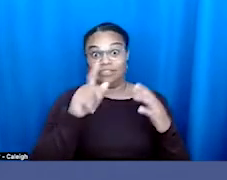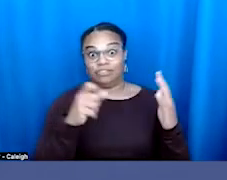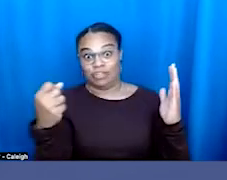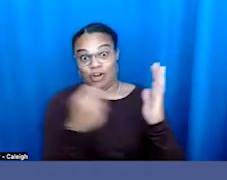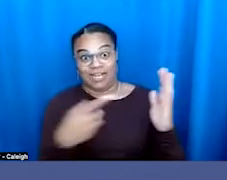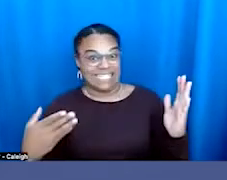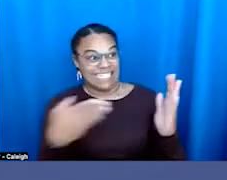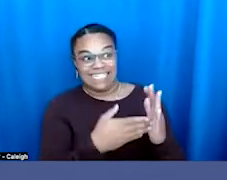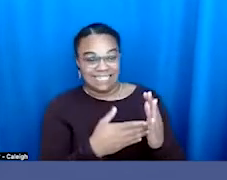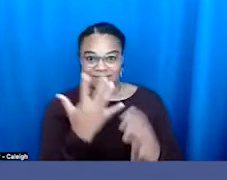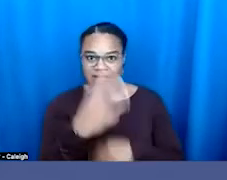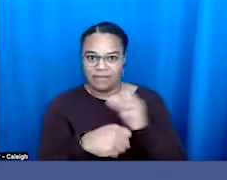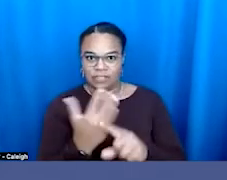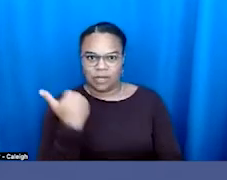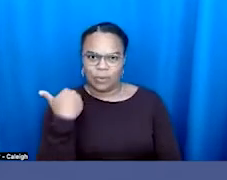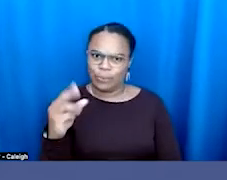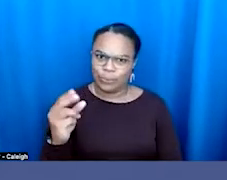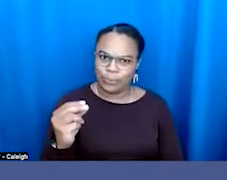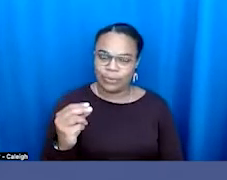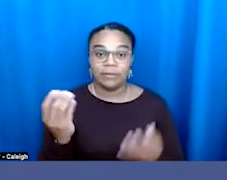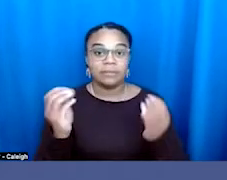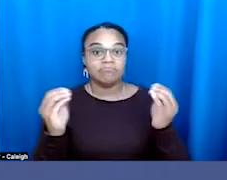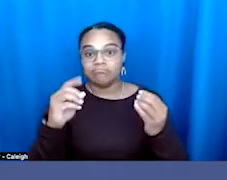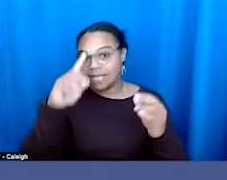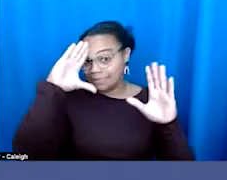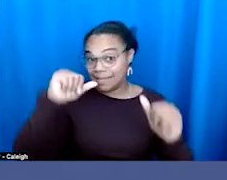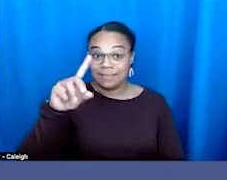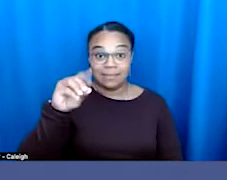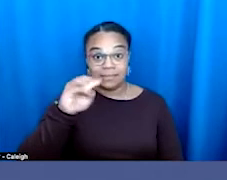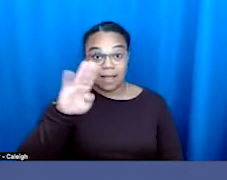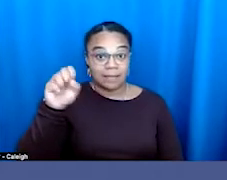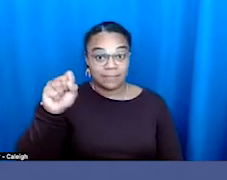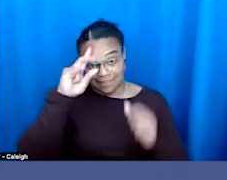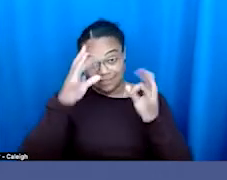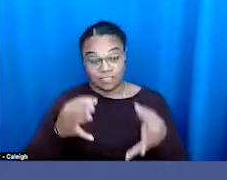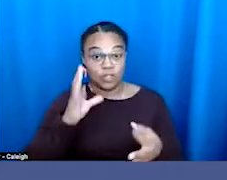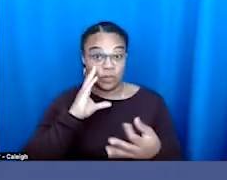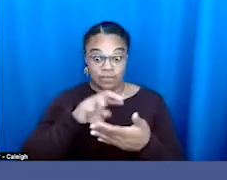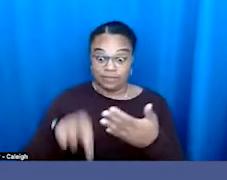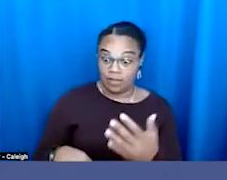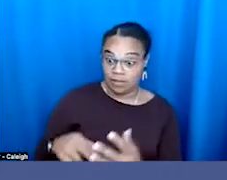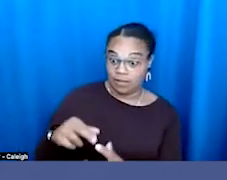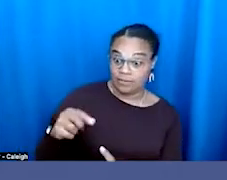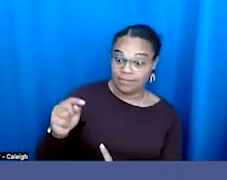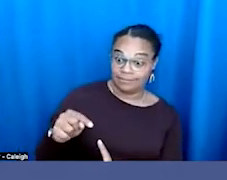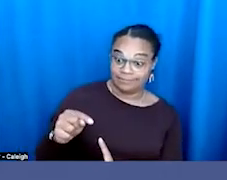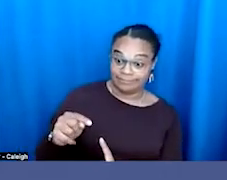right? No one expected that the Dobbs decision would yield, you know, a